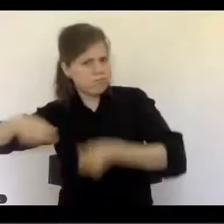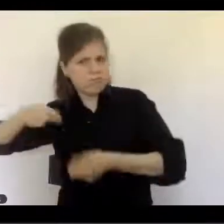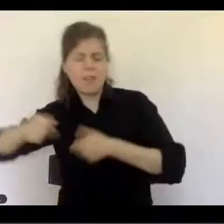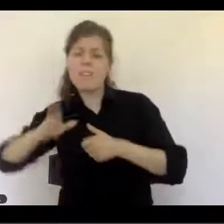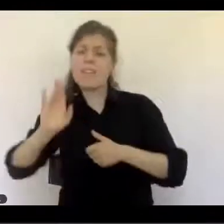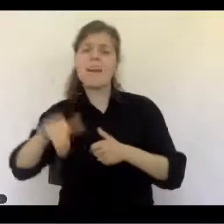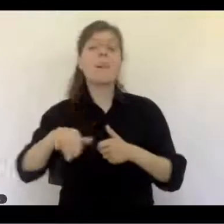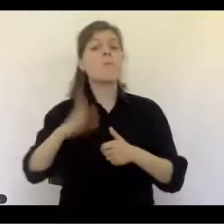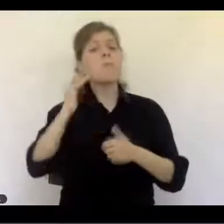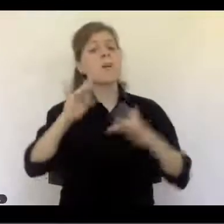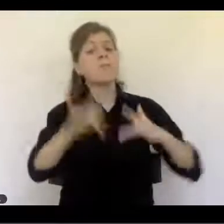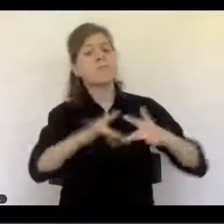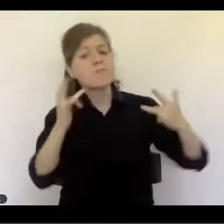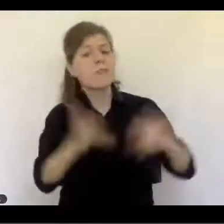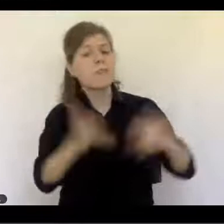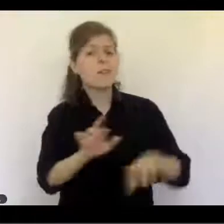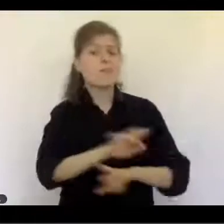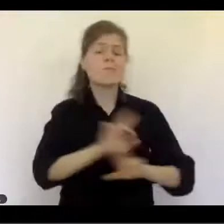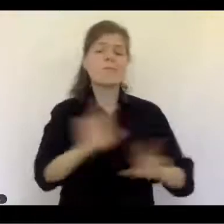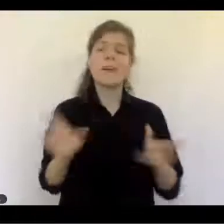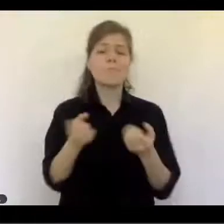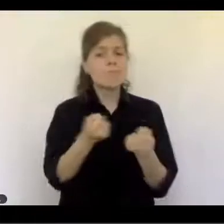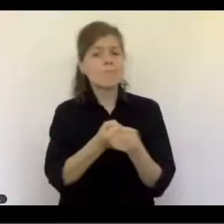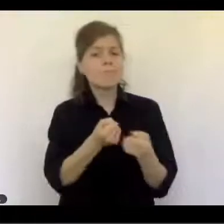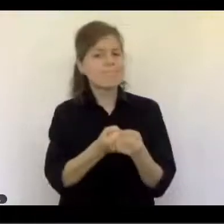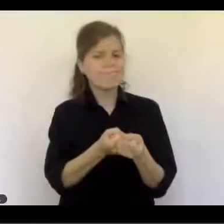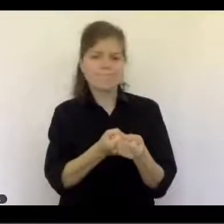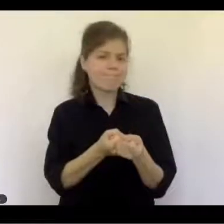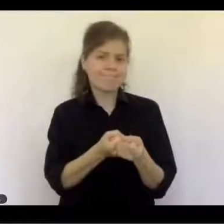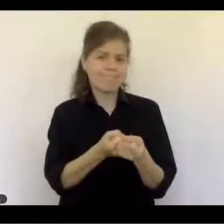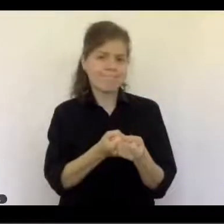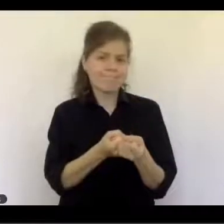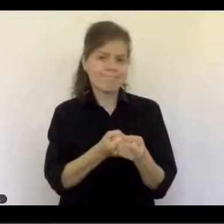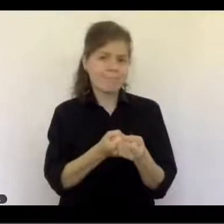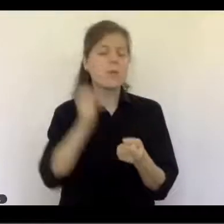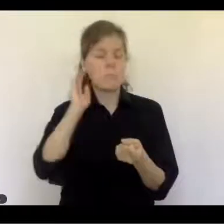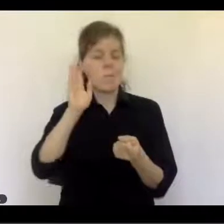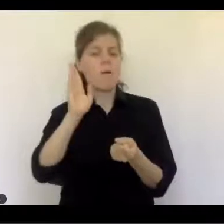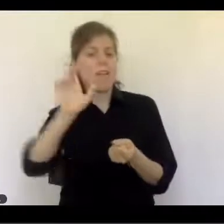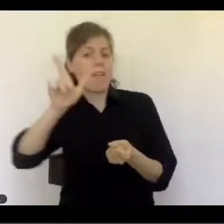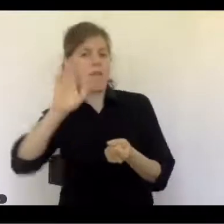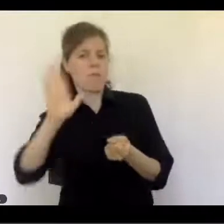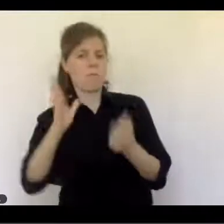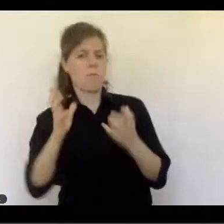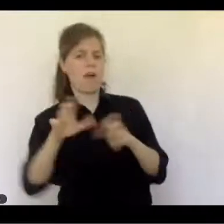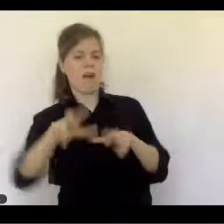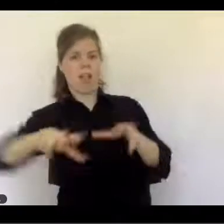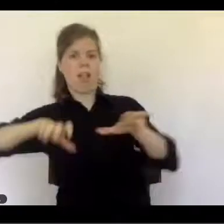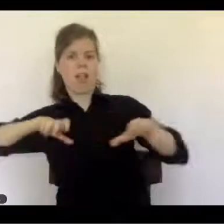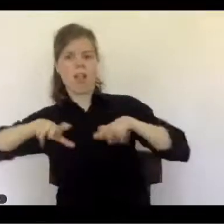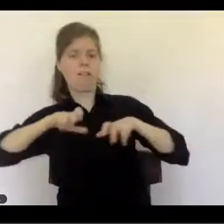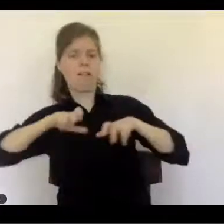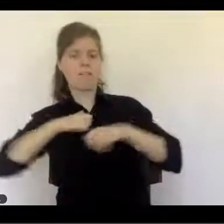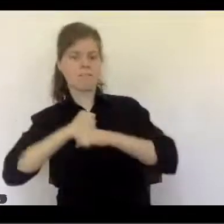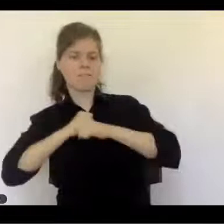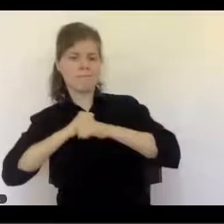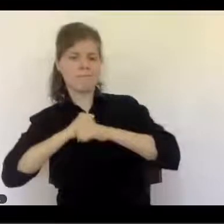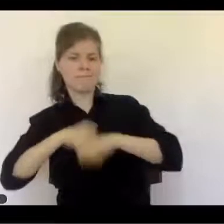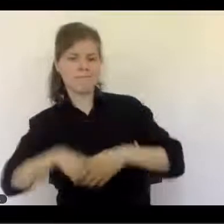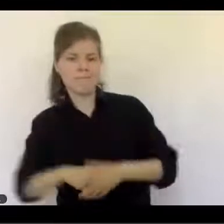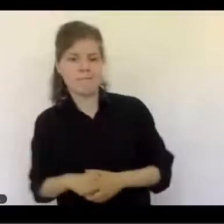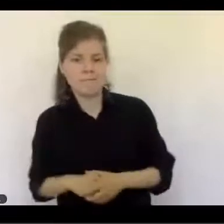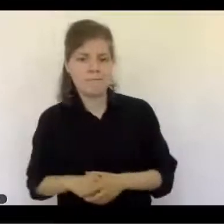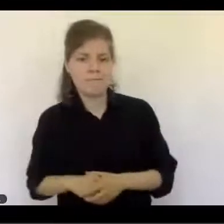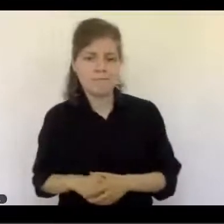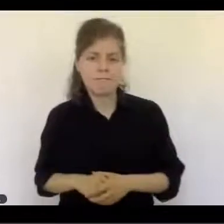with their assets. And so the needs of those, the marginalized individuals, those with the